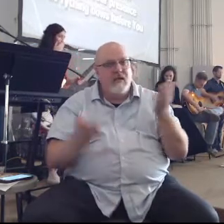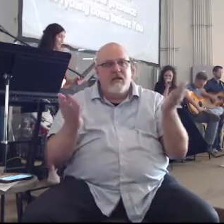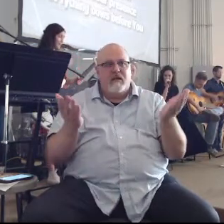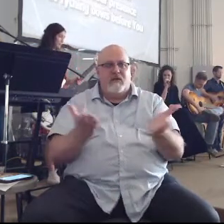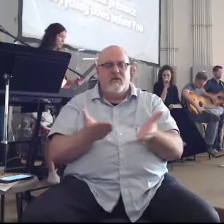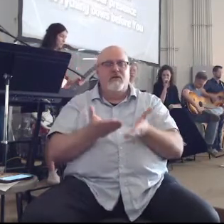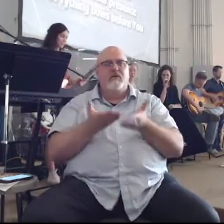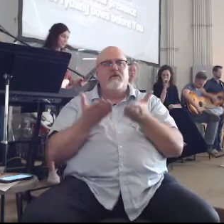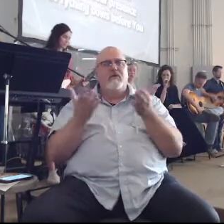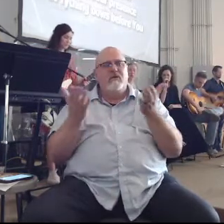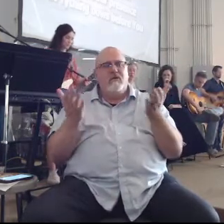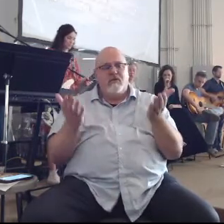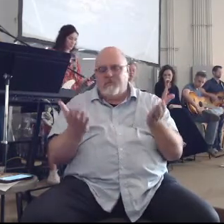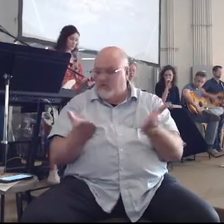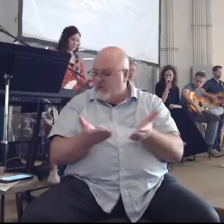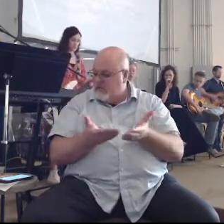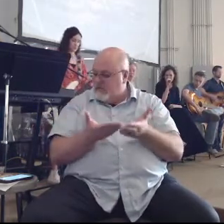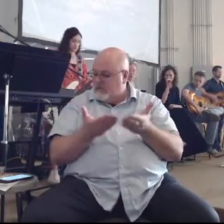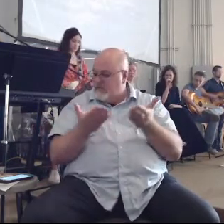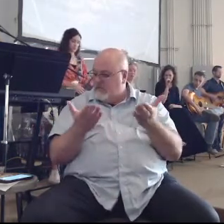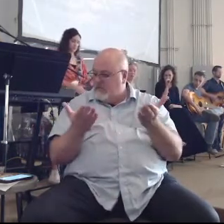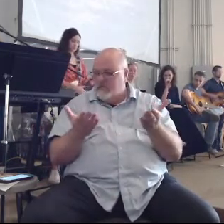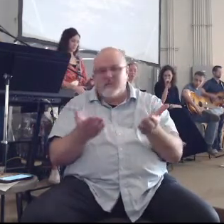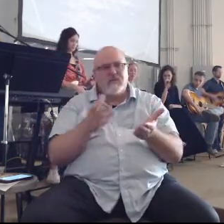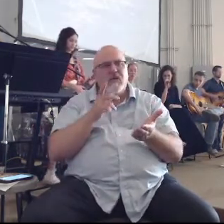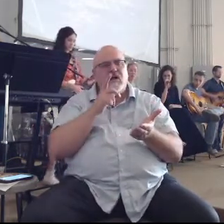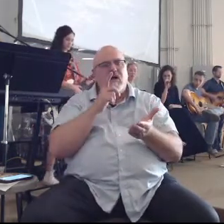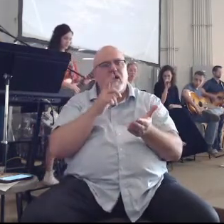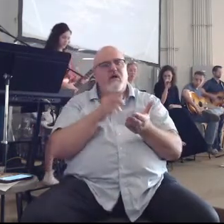here in your presence